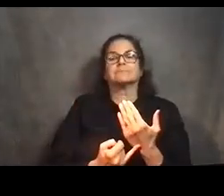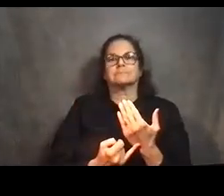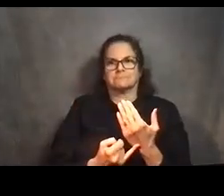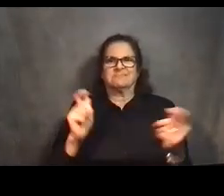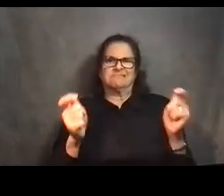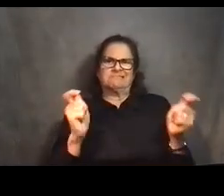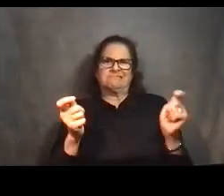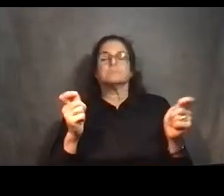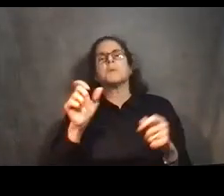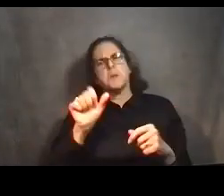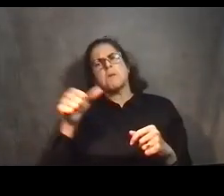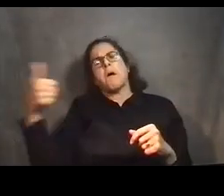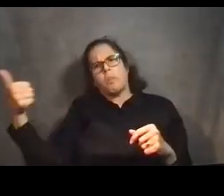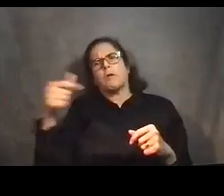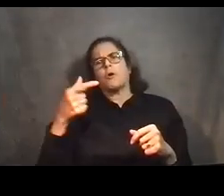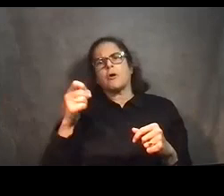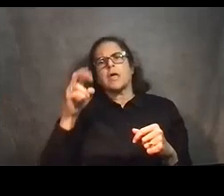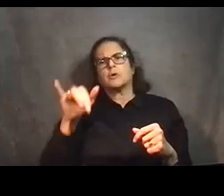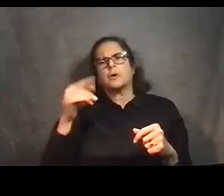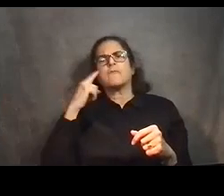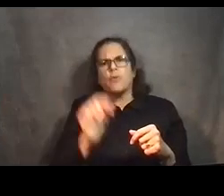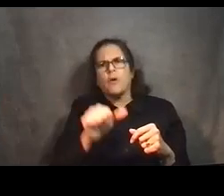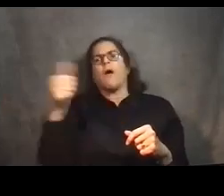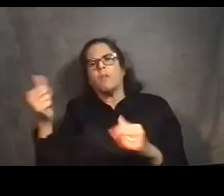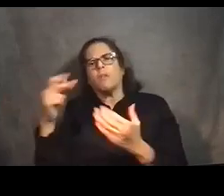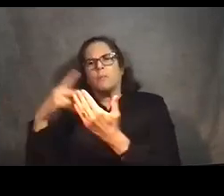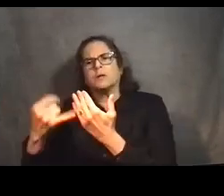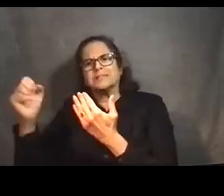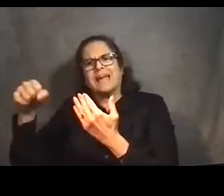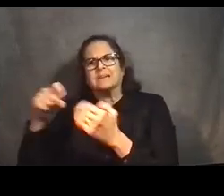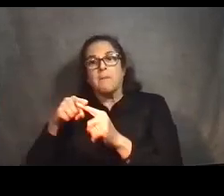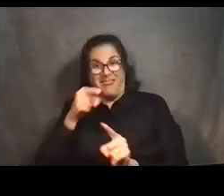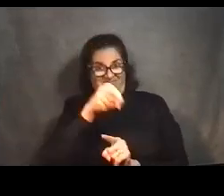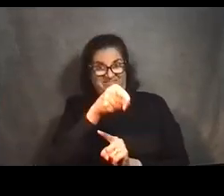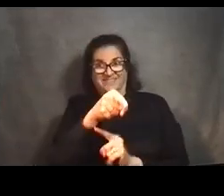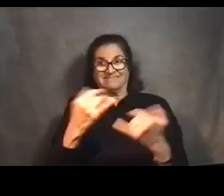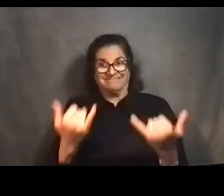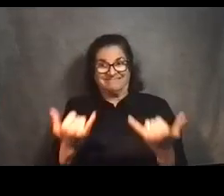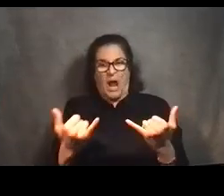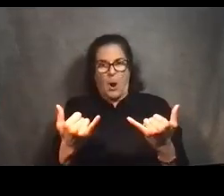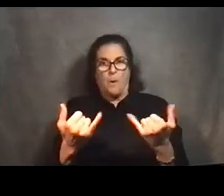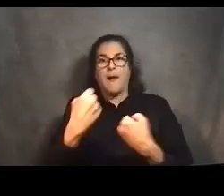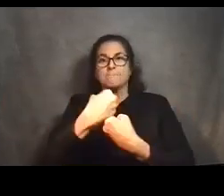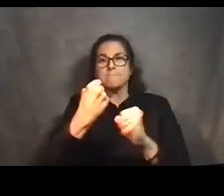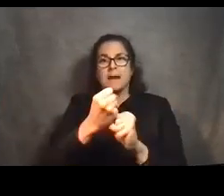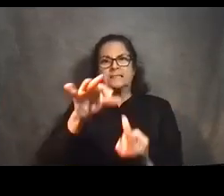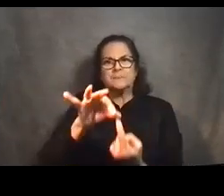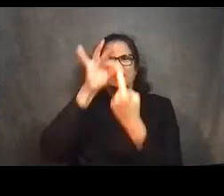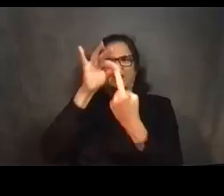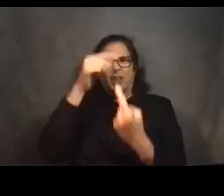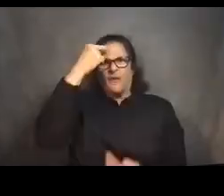similar trusses, gantries that have been used on other projects, but this particular gantry was designed and fabricated for this particular job.